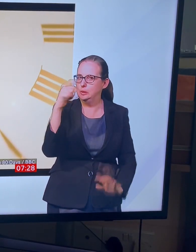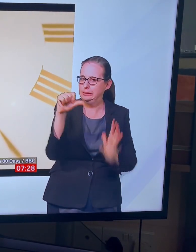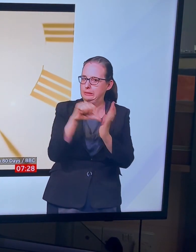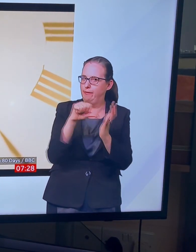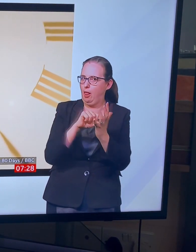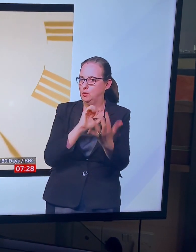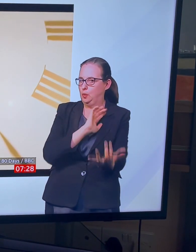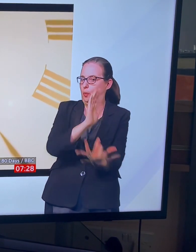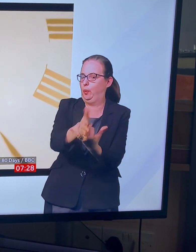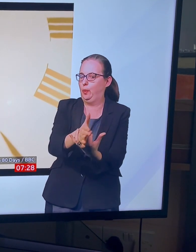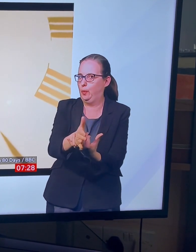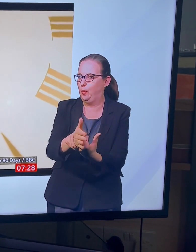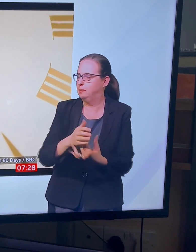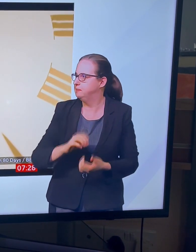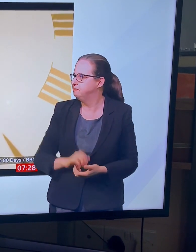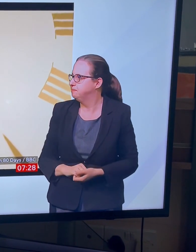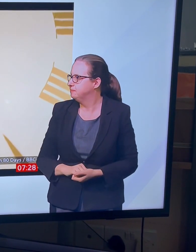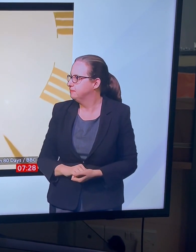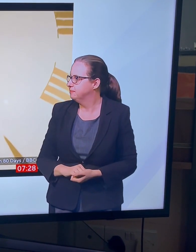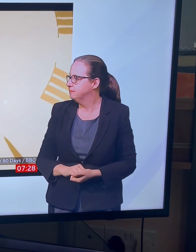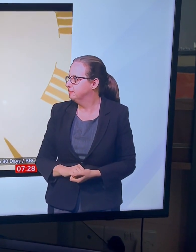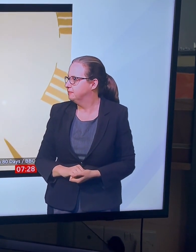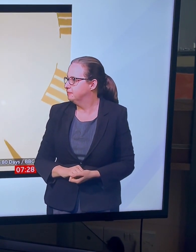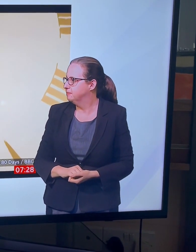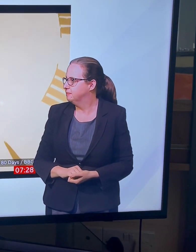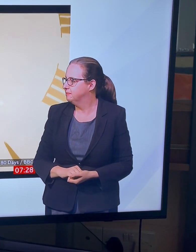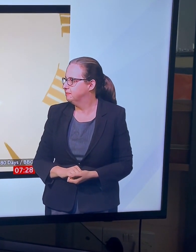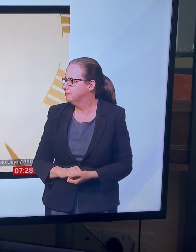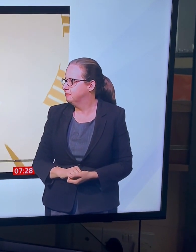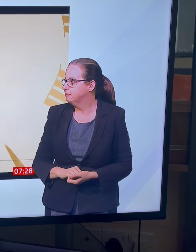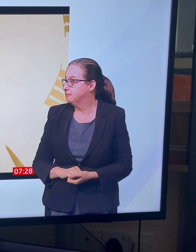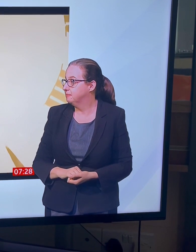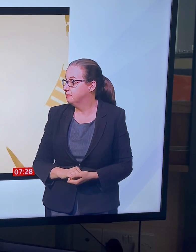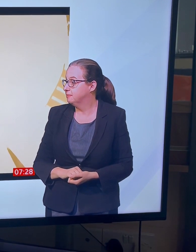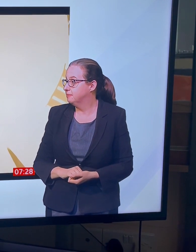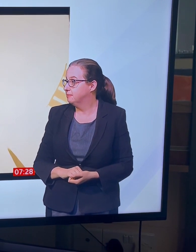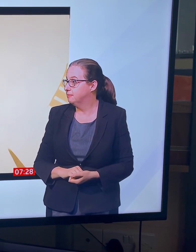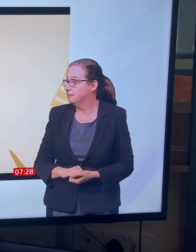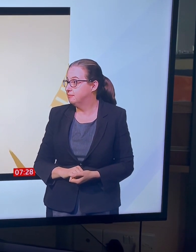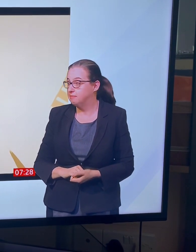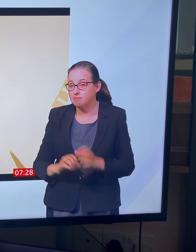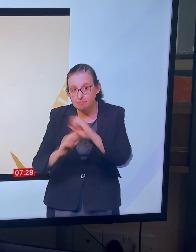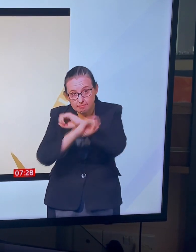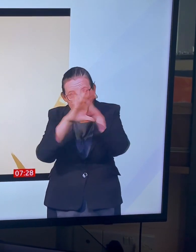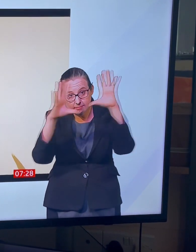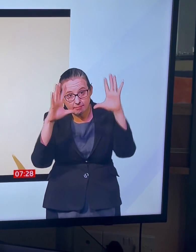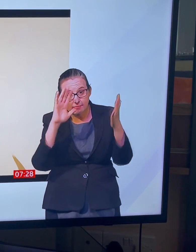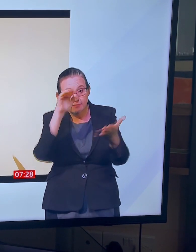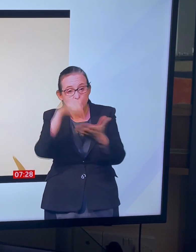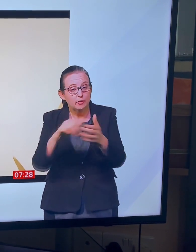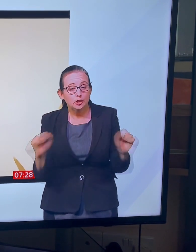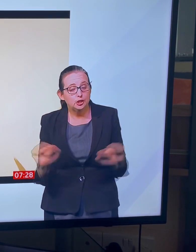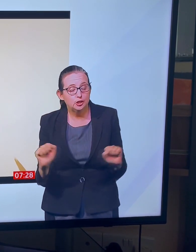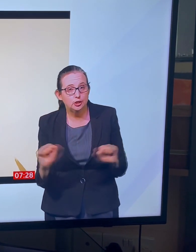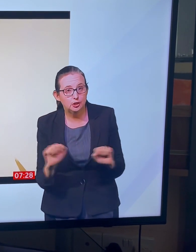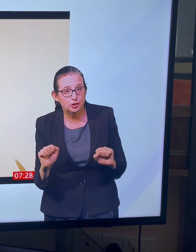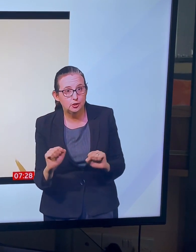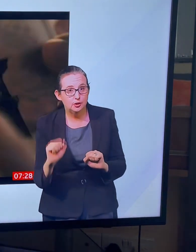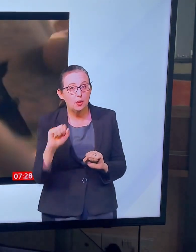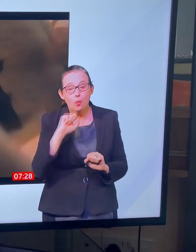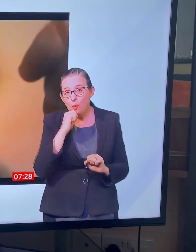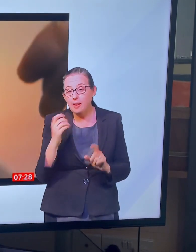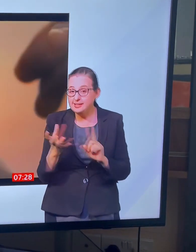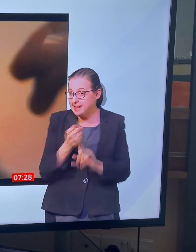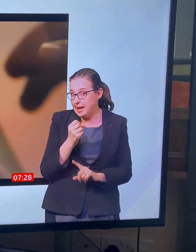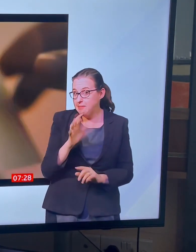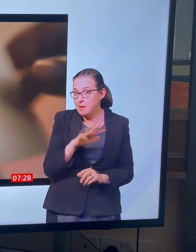It's thought no one has made it there before and it's an expedition which, as it happens, will take around 80 days.